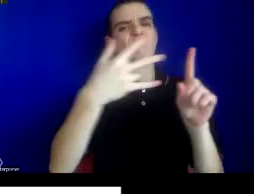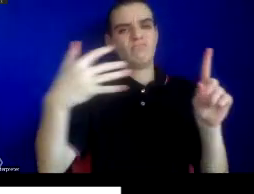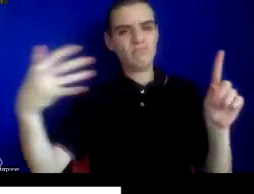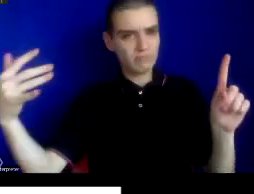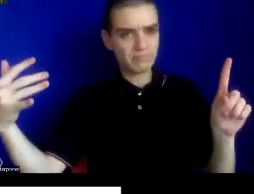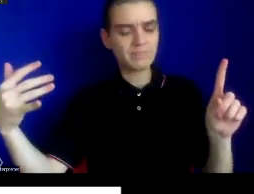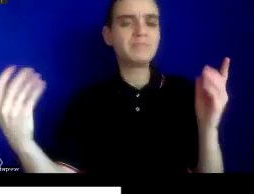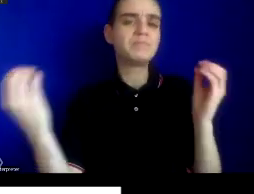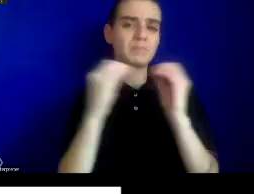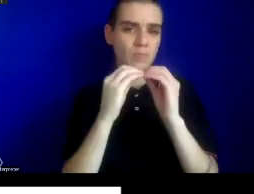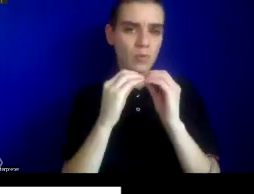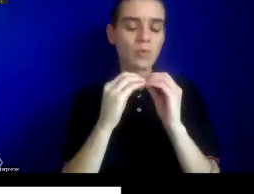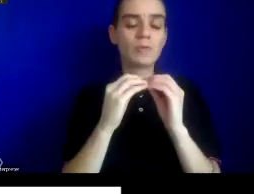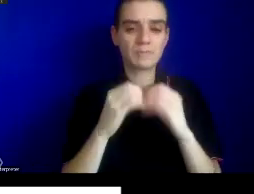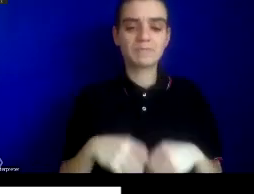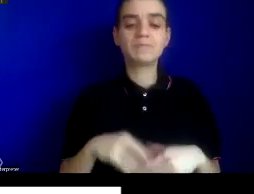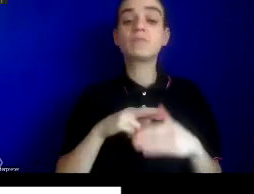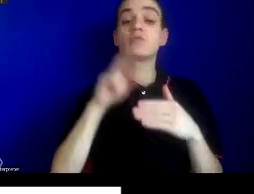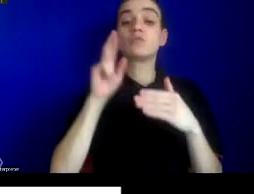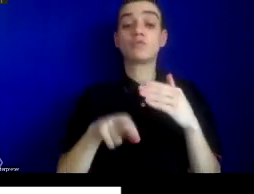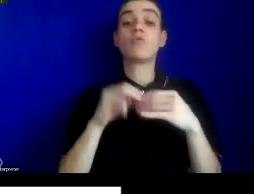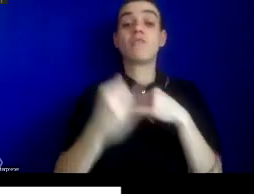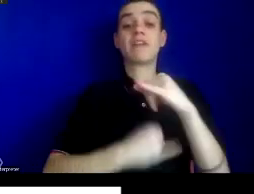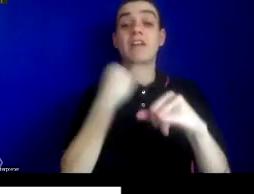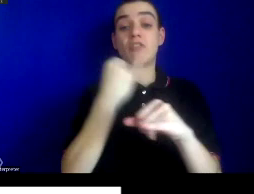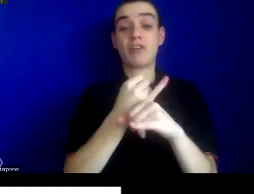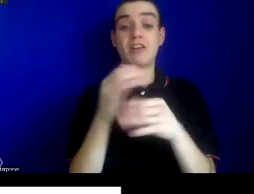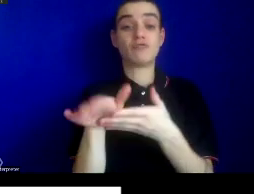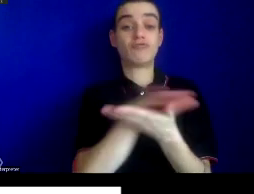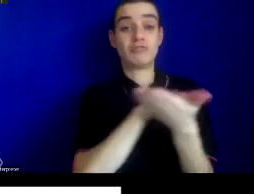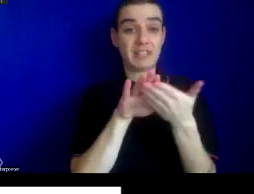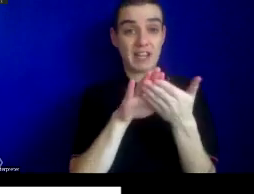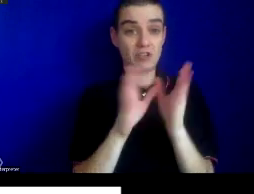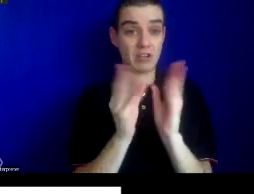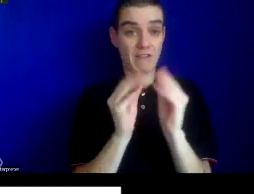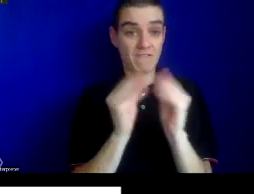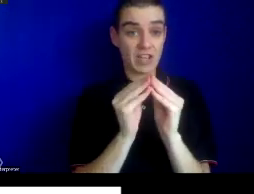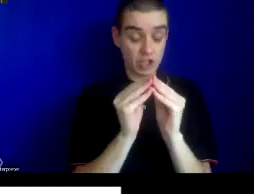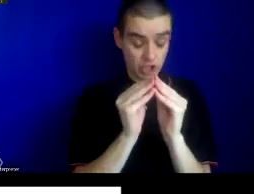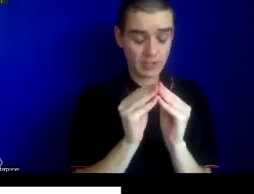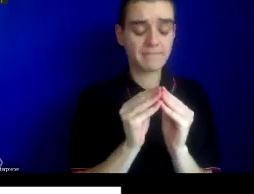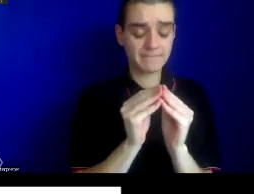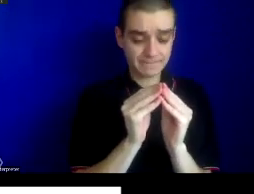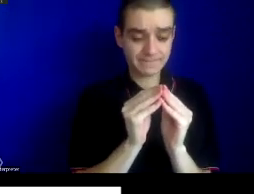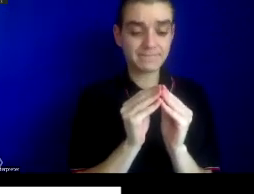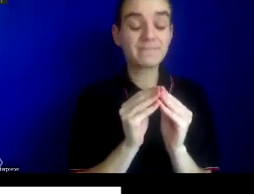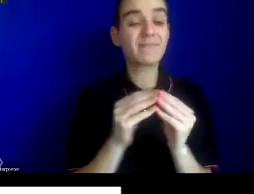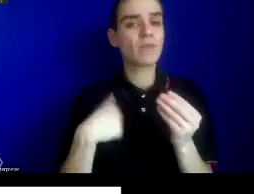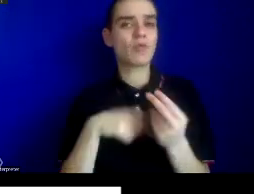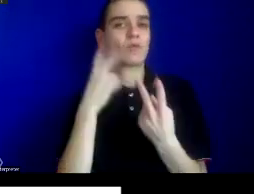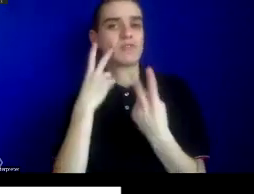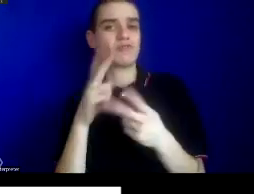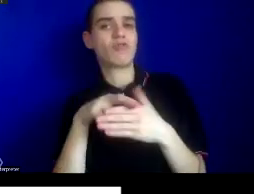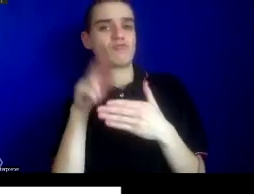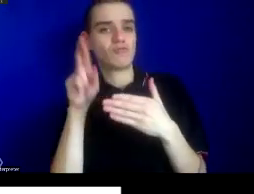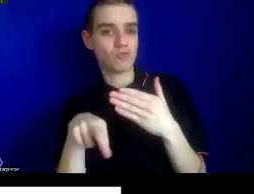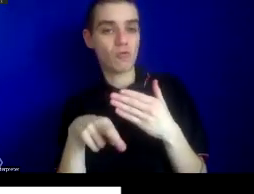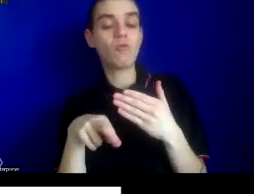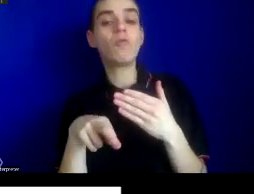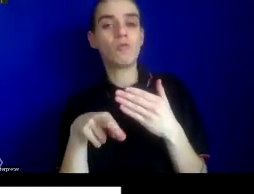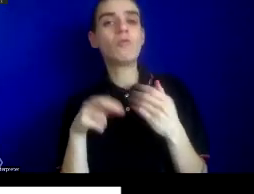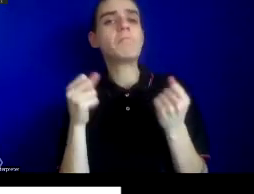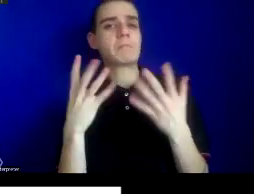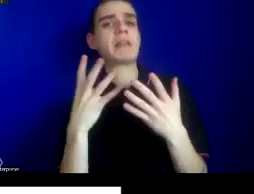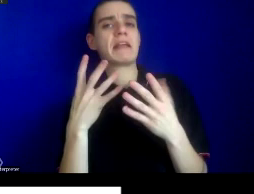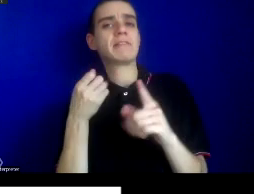more. As a result of the international sanitary conventions and conferences, what we saw were a host of effects. By